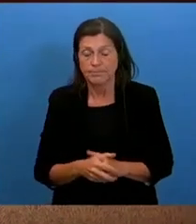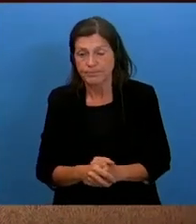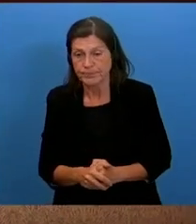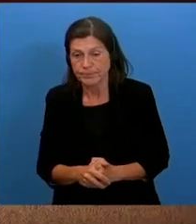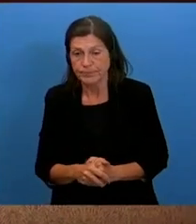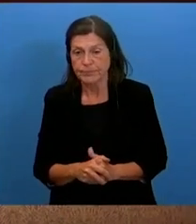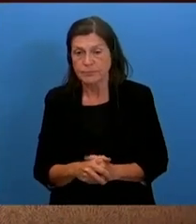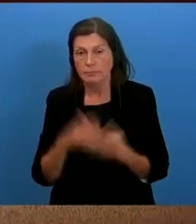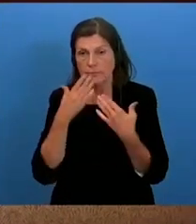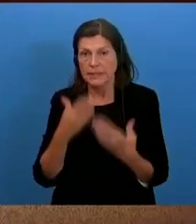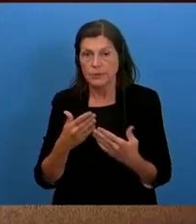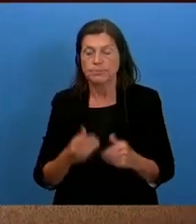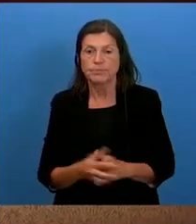Thank you very much.